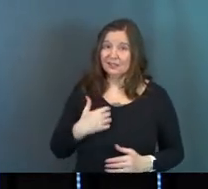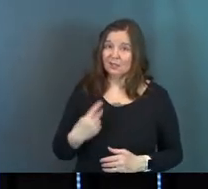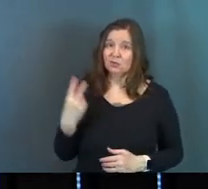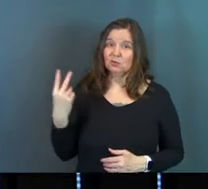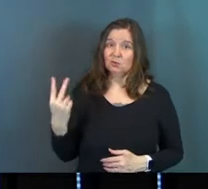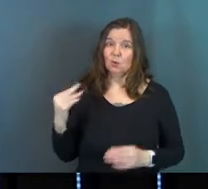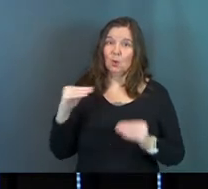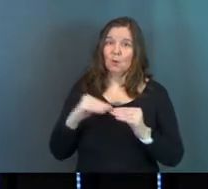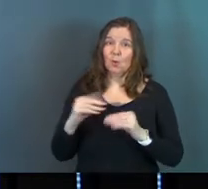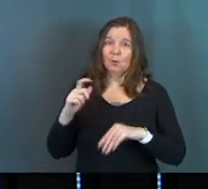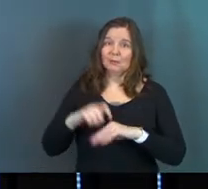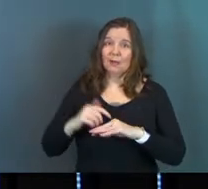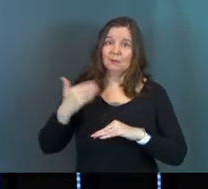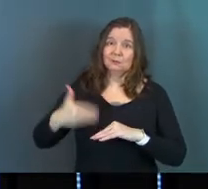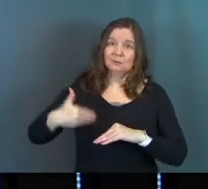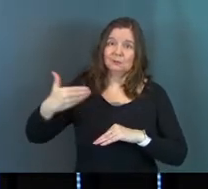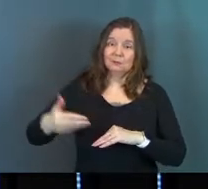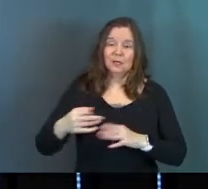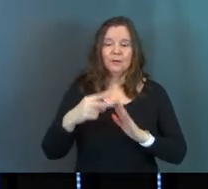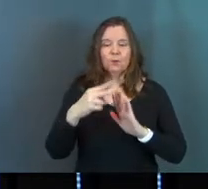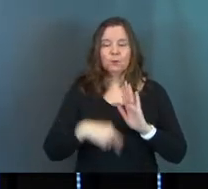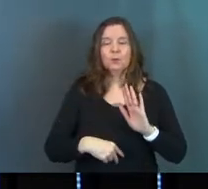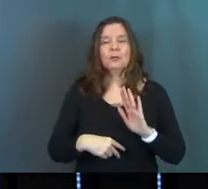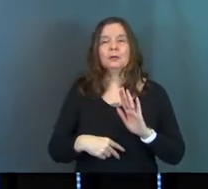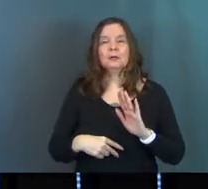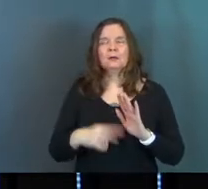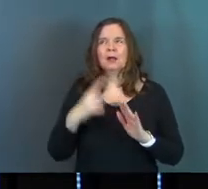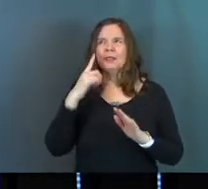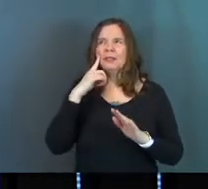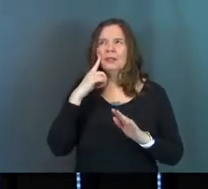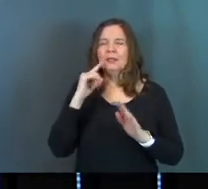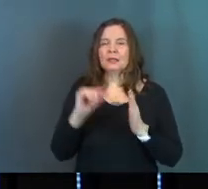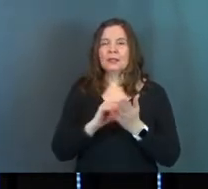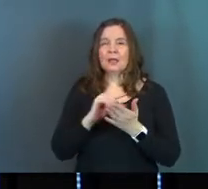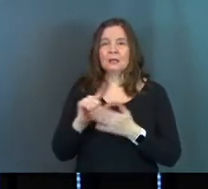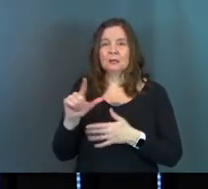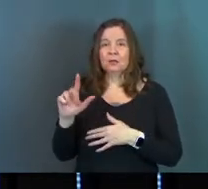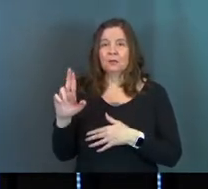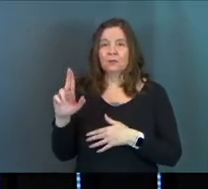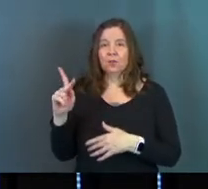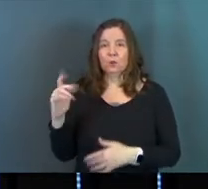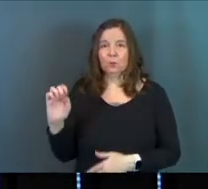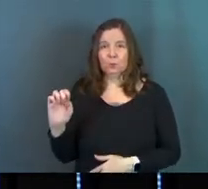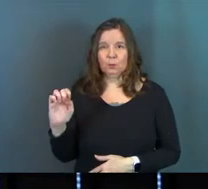this two more times. And if you read, I believe it's in the Gospel of Luke,